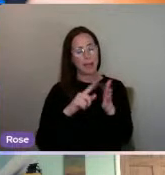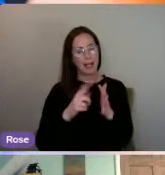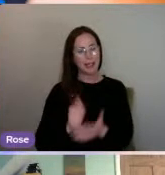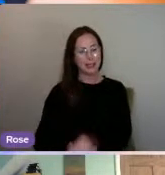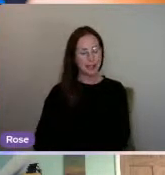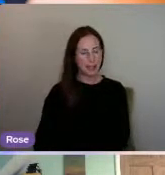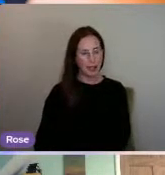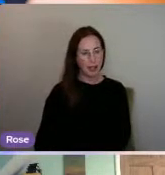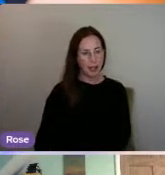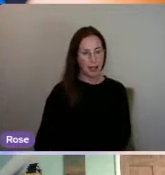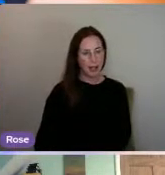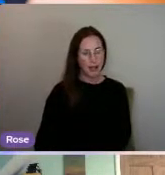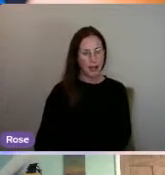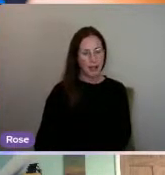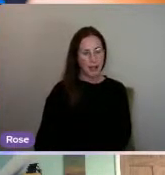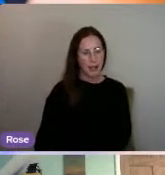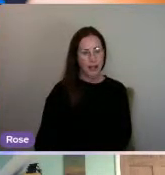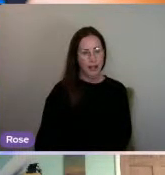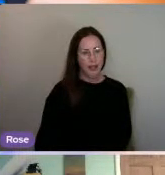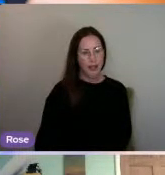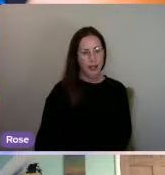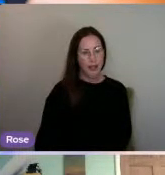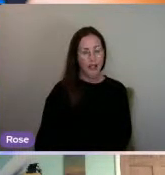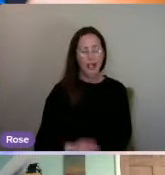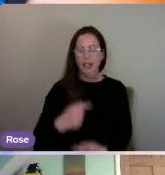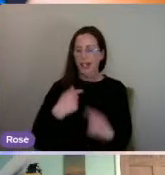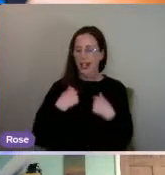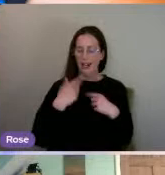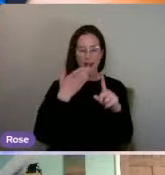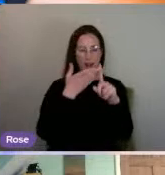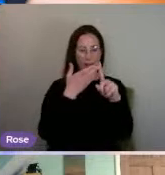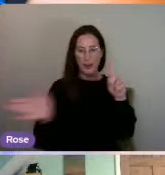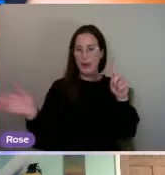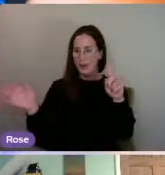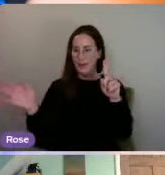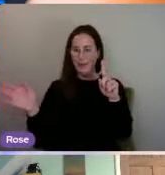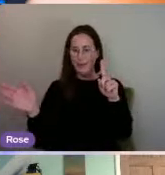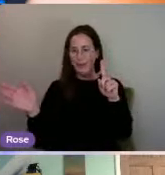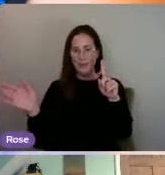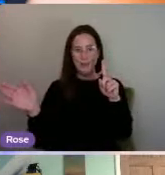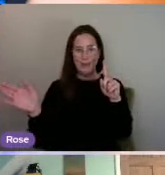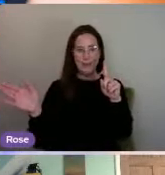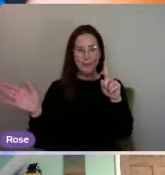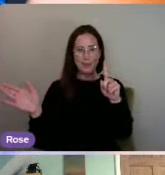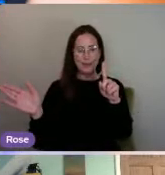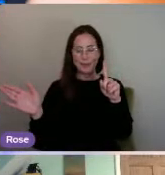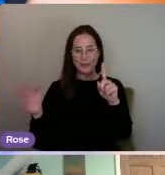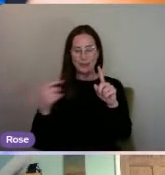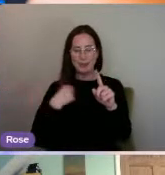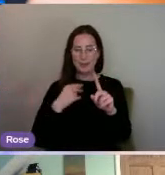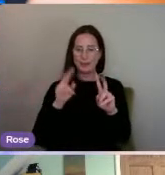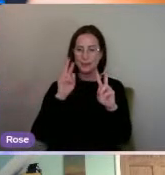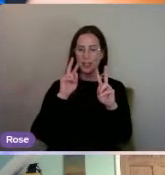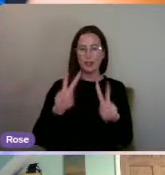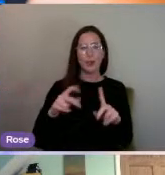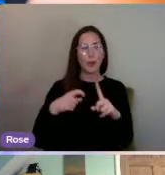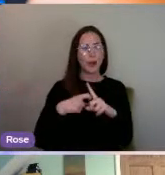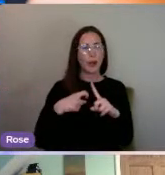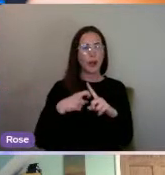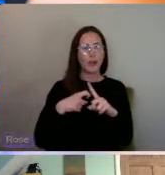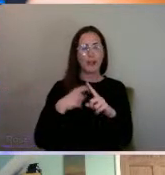Okay. Well, I went off on the tangent. And as soon as I saw the Kurelek artwork